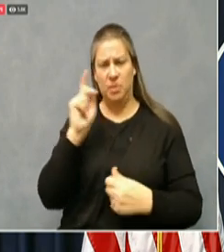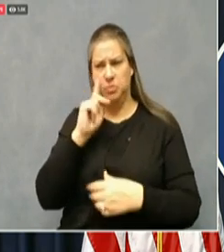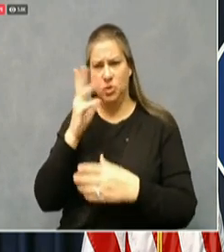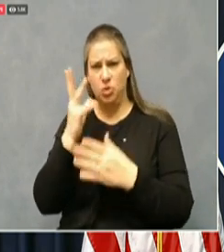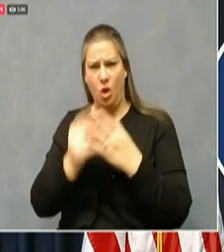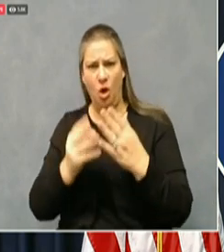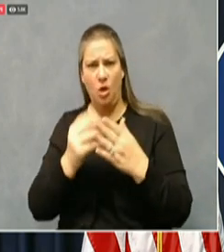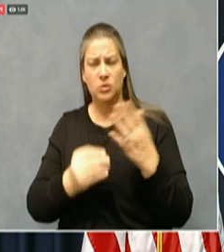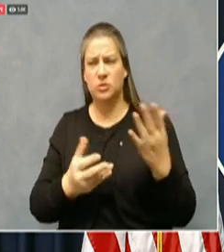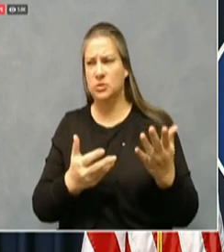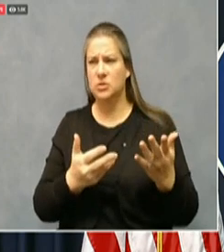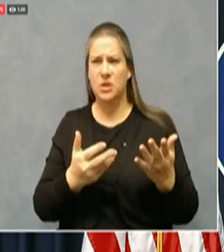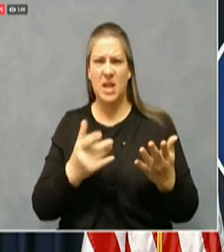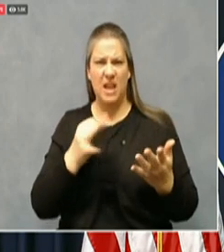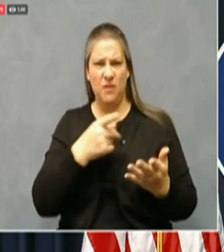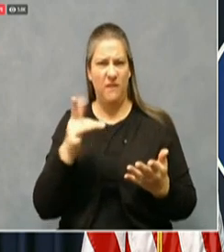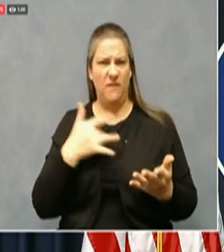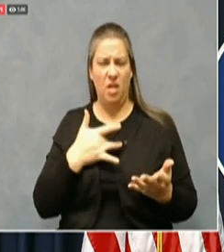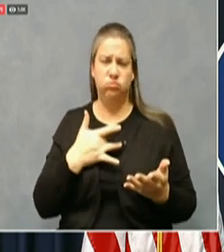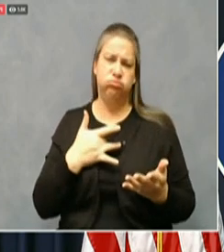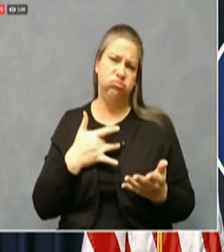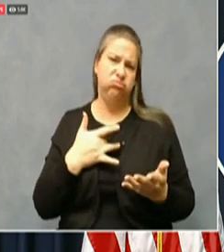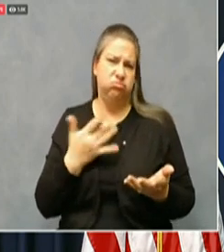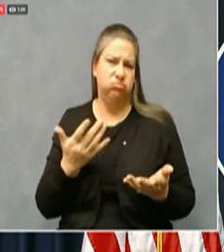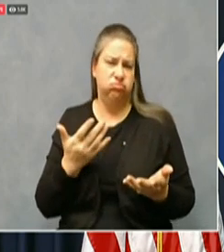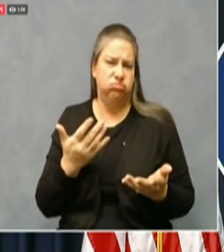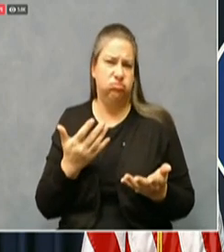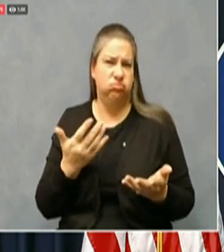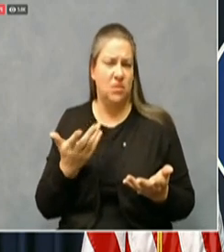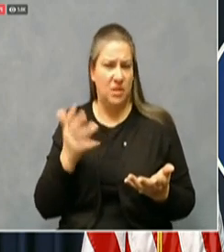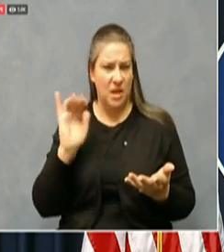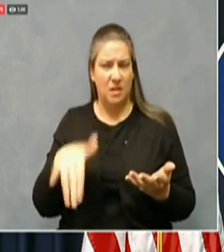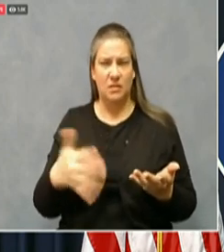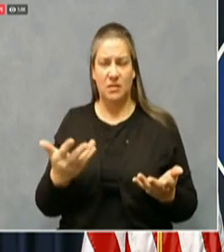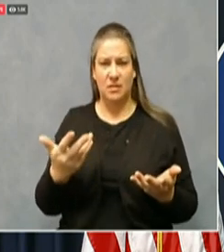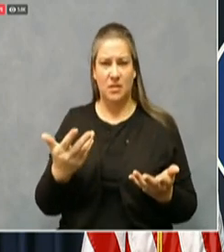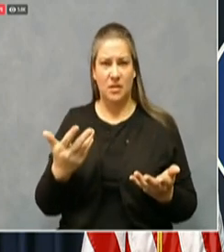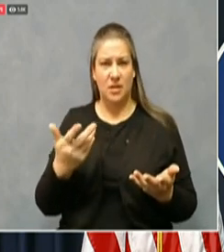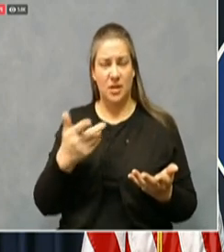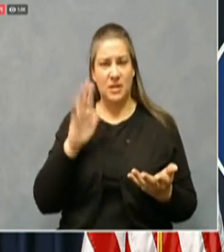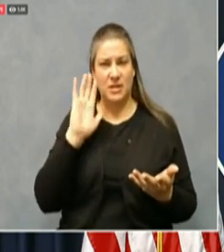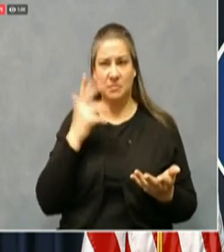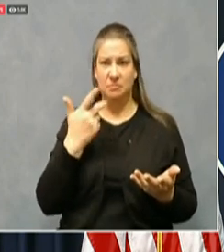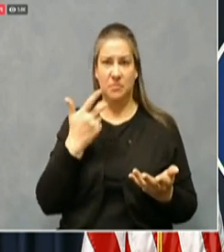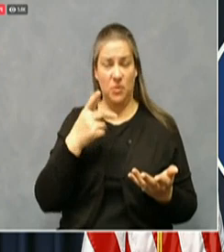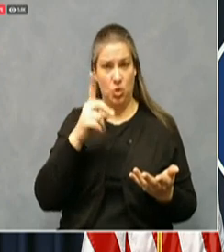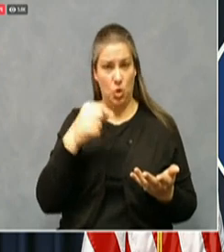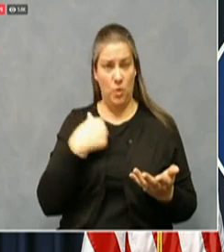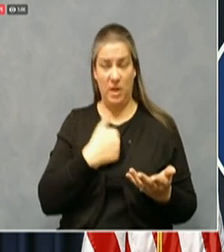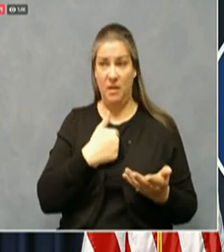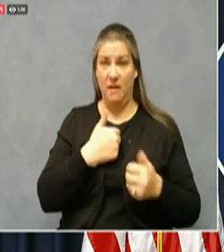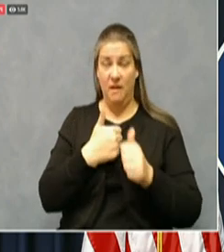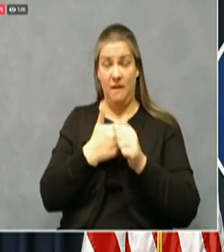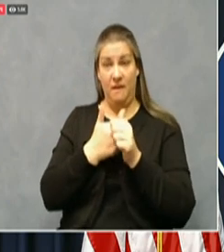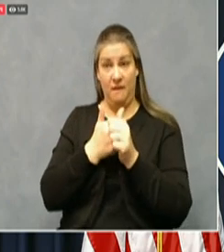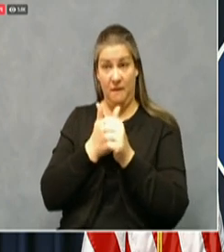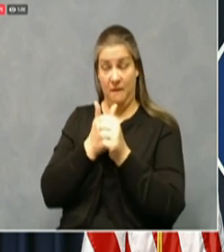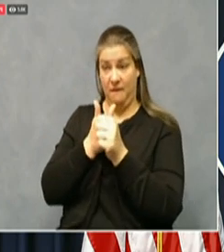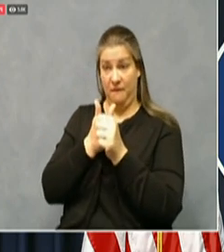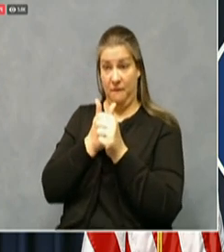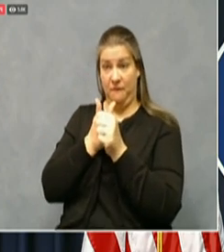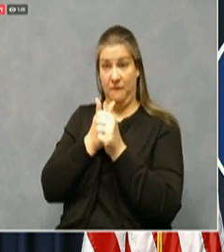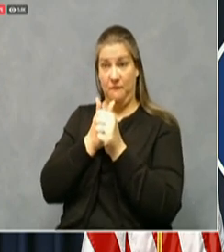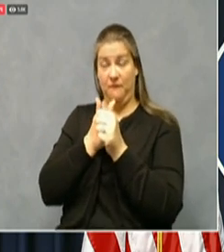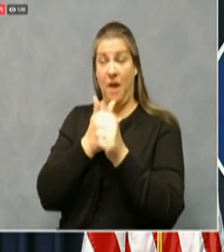you. And if we're setting a new standard to where we only have to follow them unless the consequences could be bad to us, then